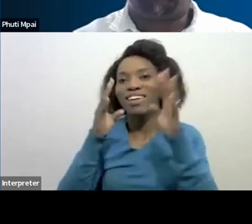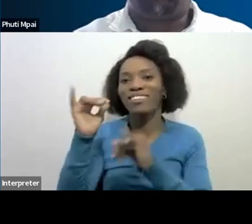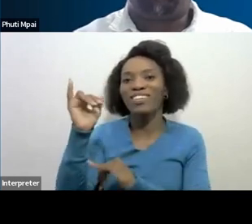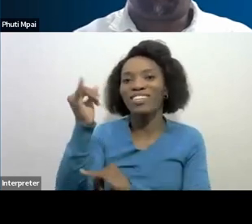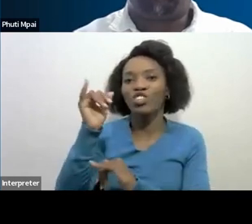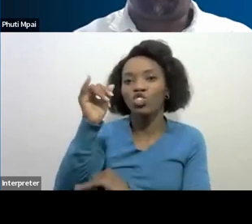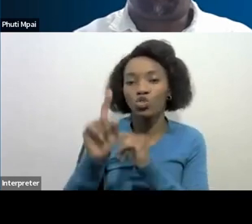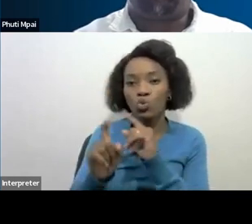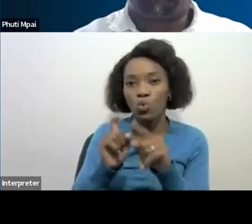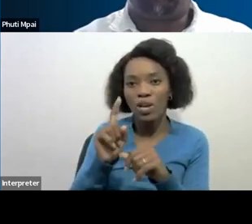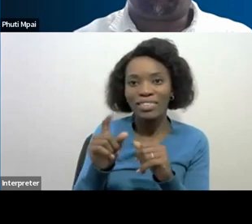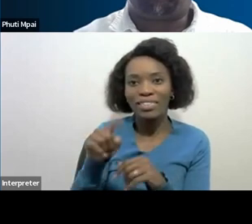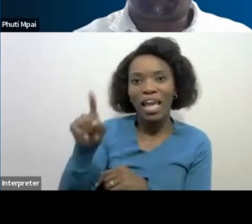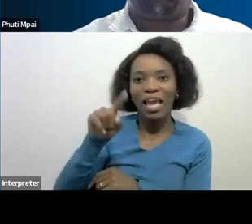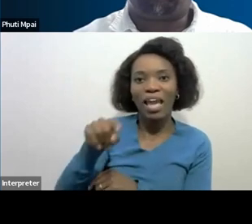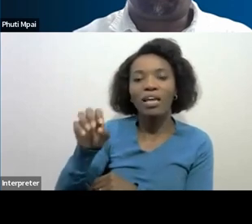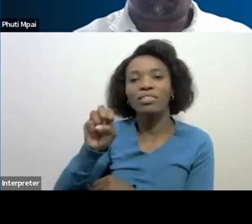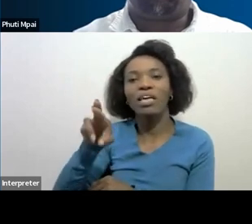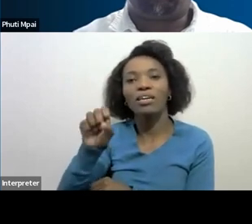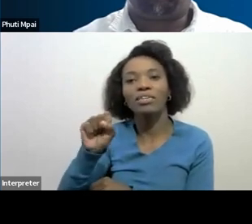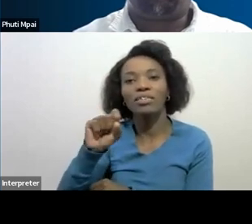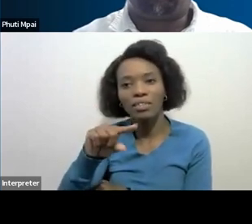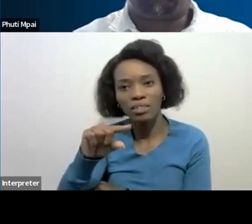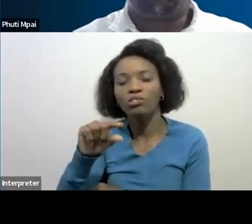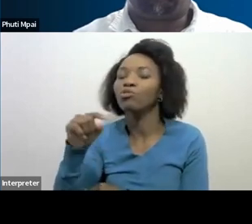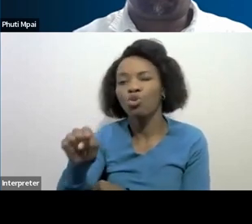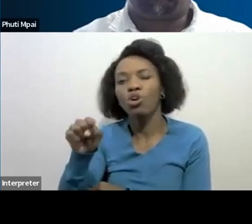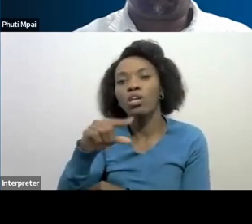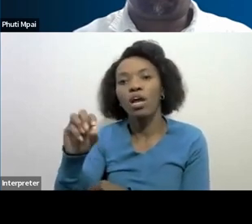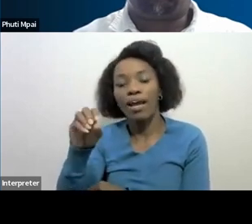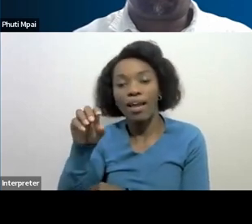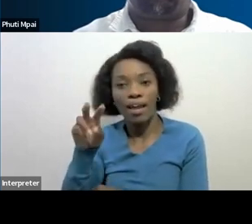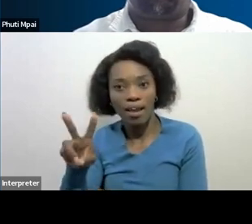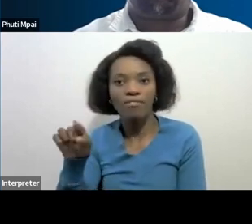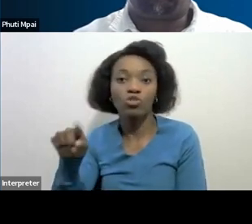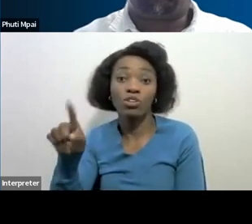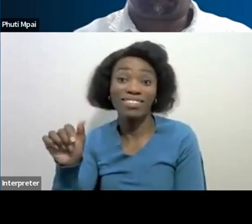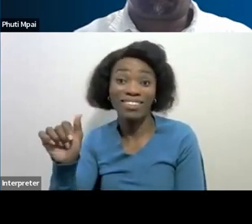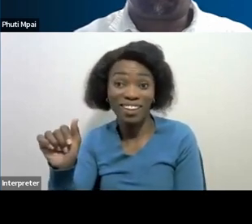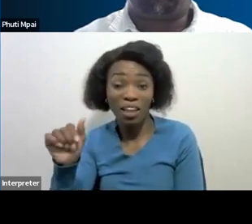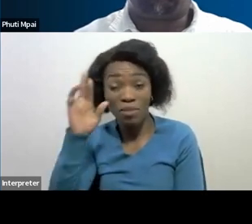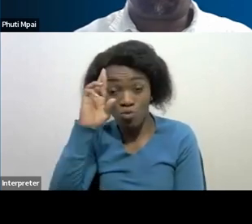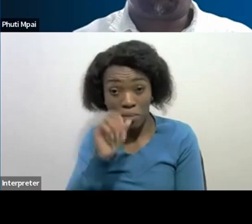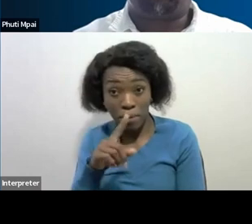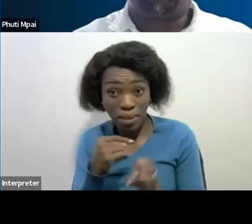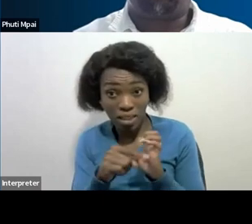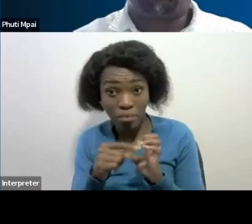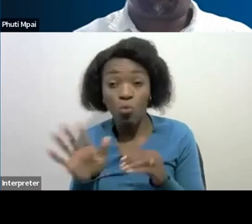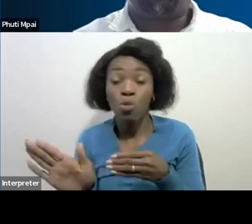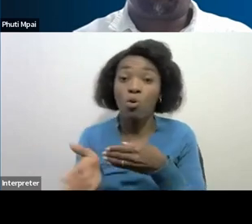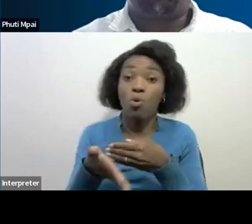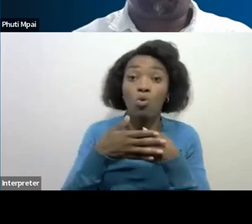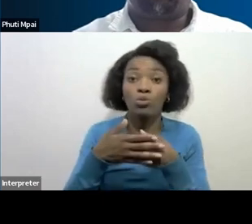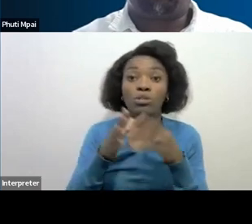a but remember that we said that email address we're going to close it at the end of this session and remember